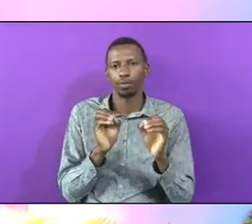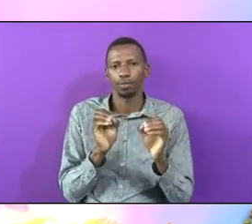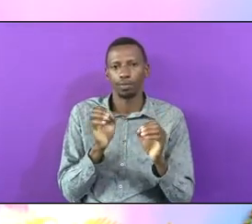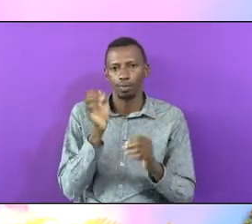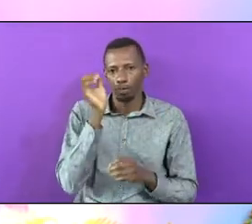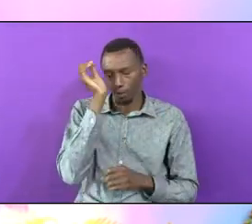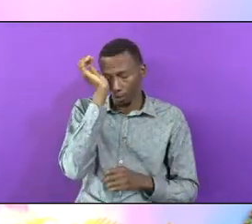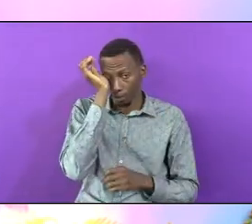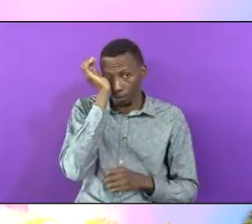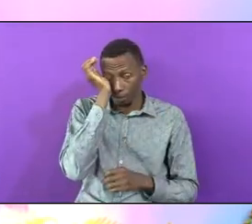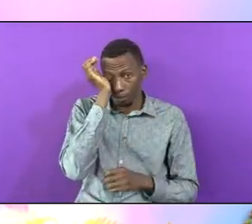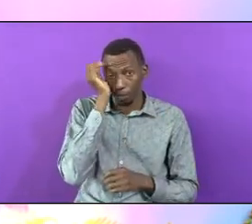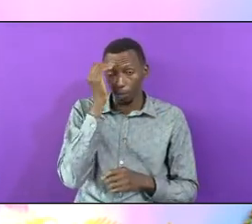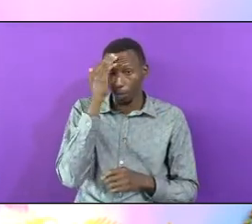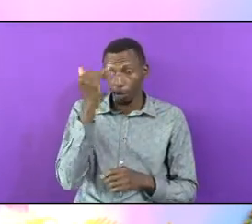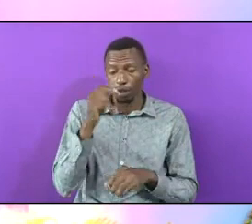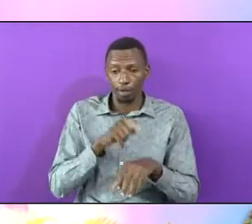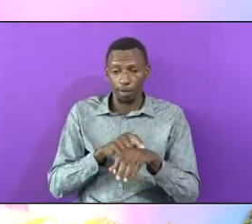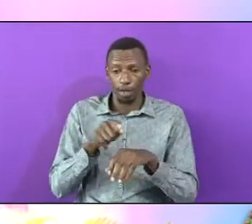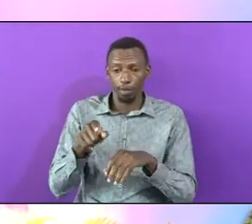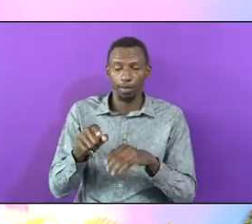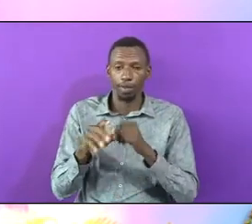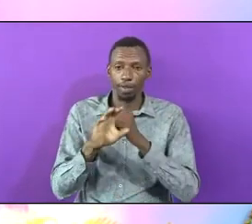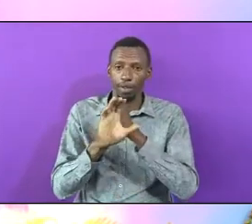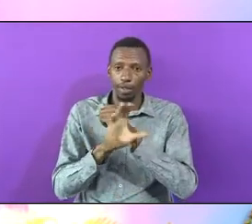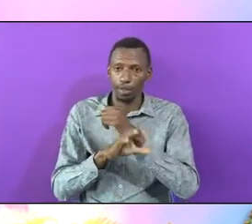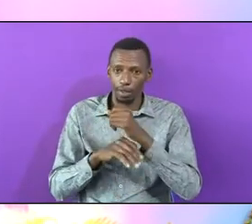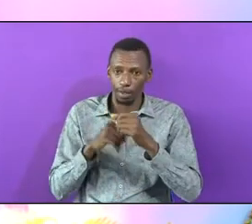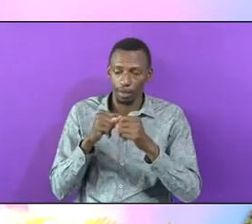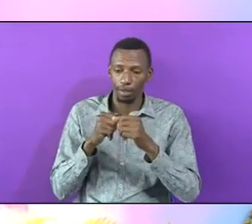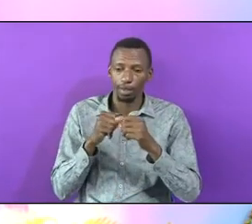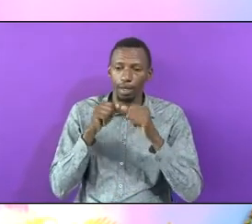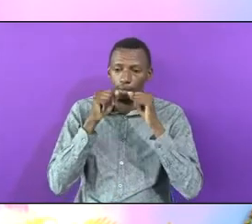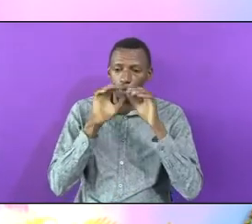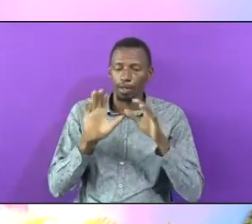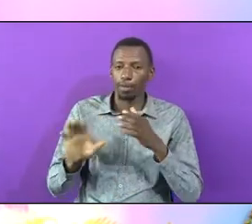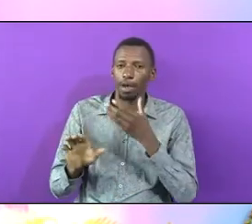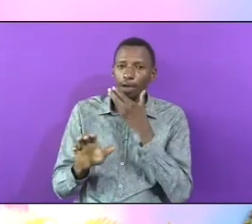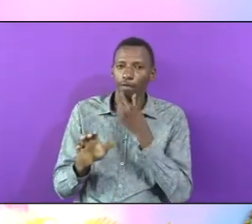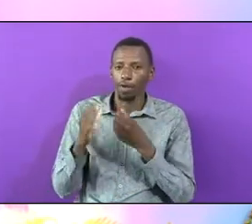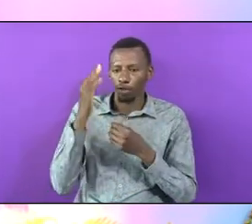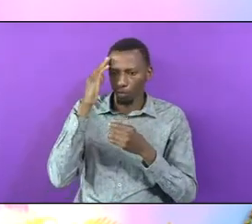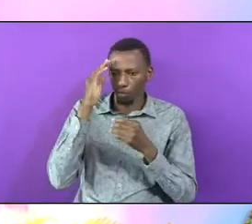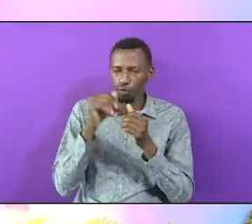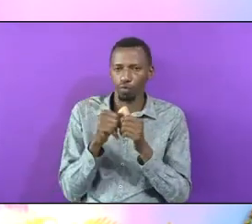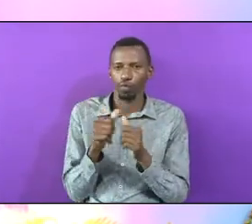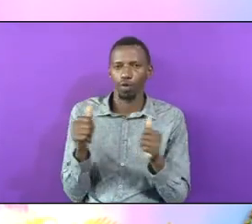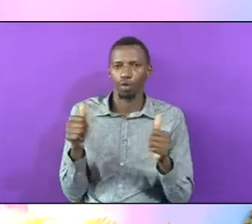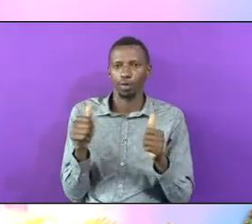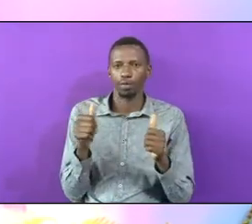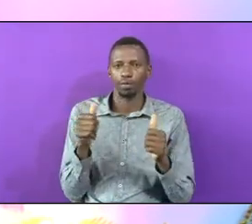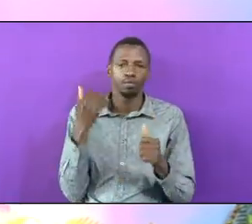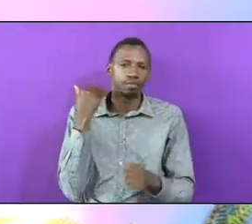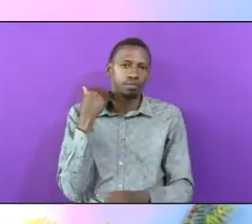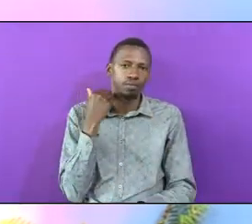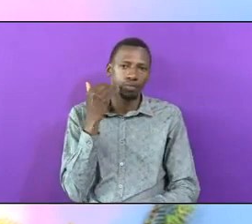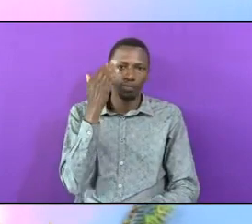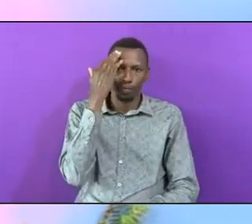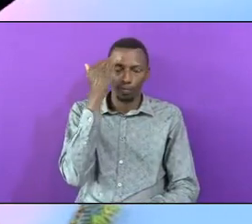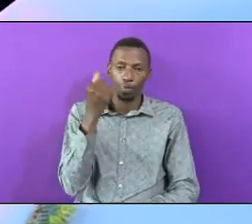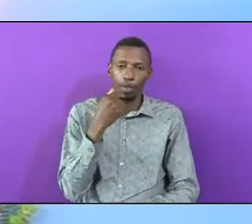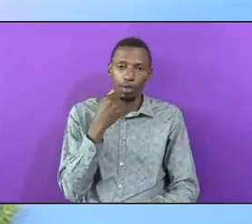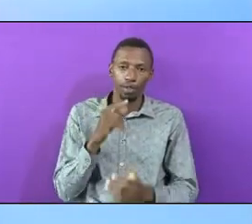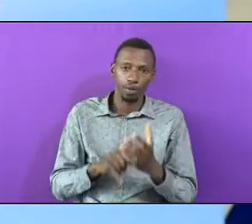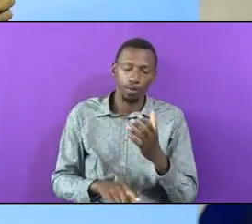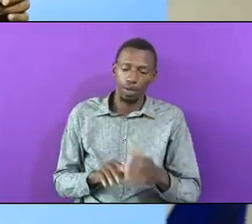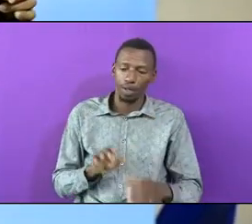Even As He Was Stealing The Blessing The Father Knew That This Robbery Taking Place Because He Said Your